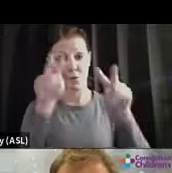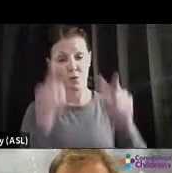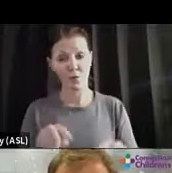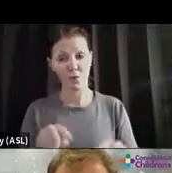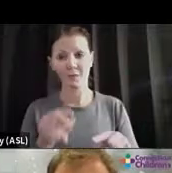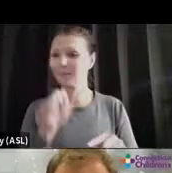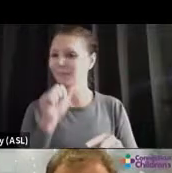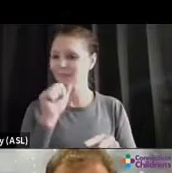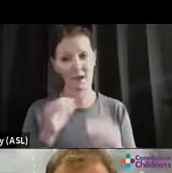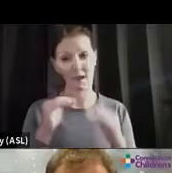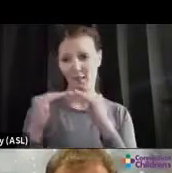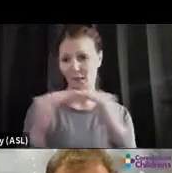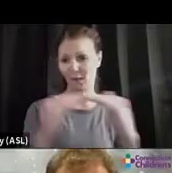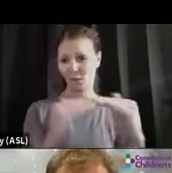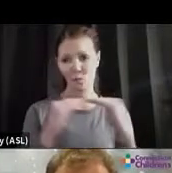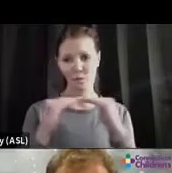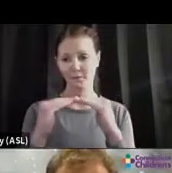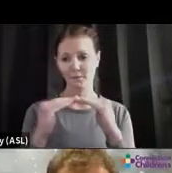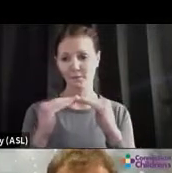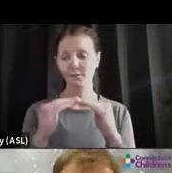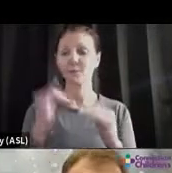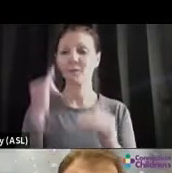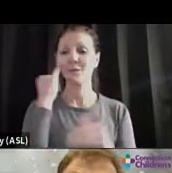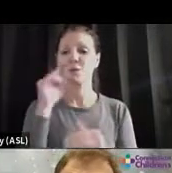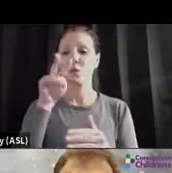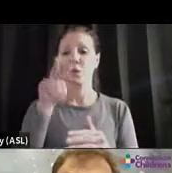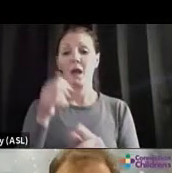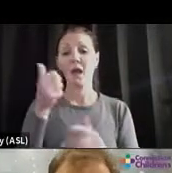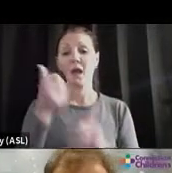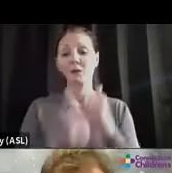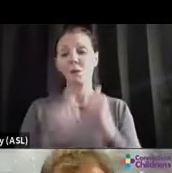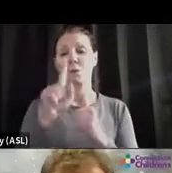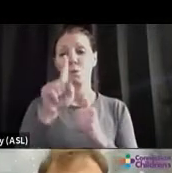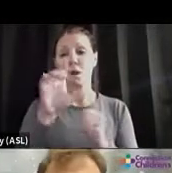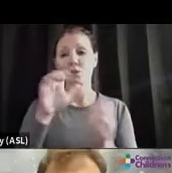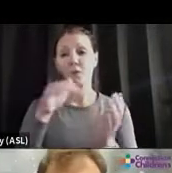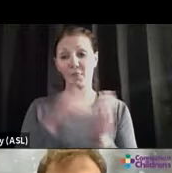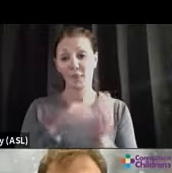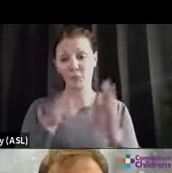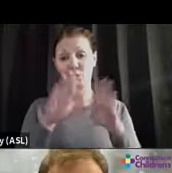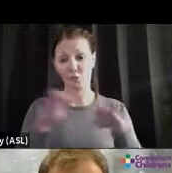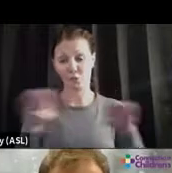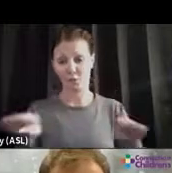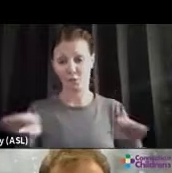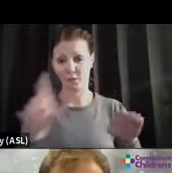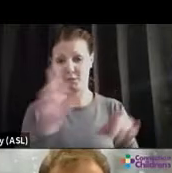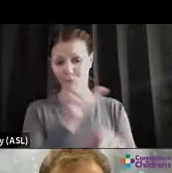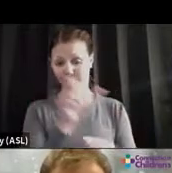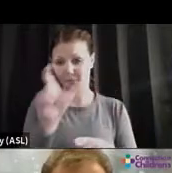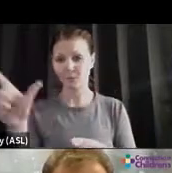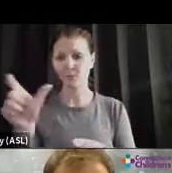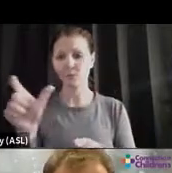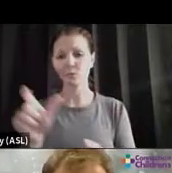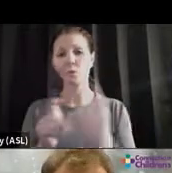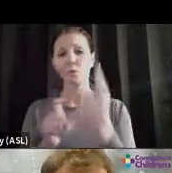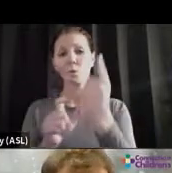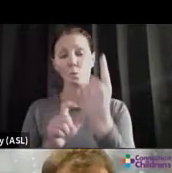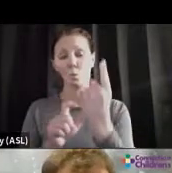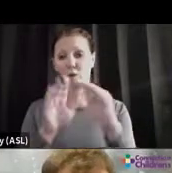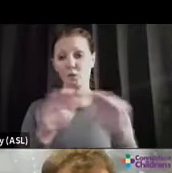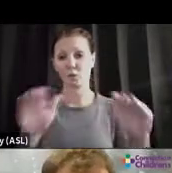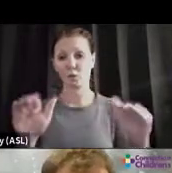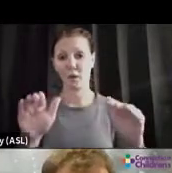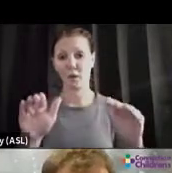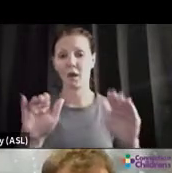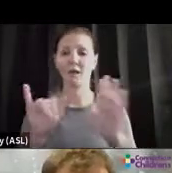look at every 100,000 children who lost, for every 100,000 children, one child who identifies as not Hispanic